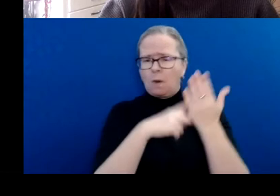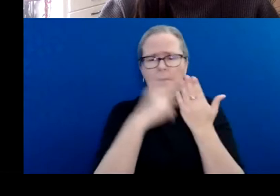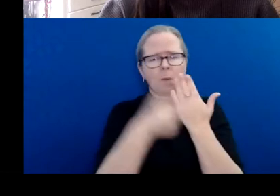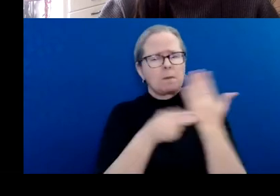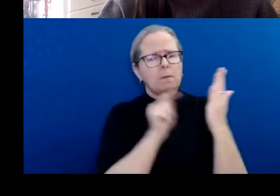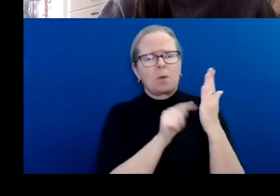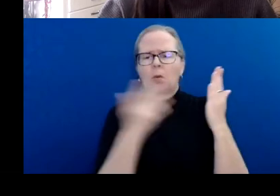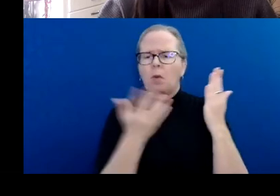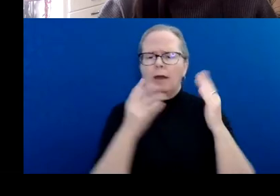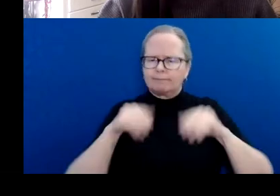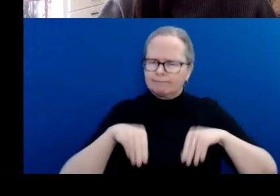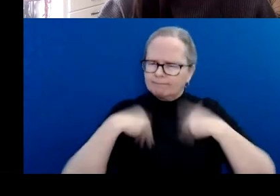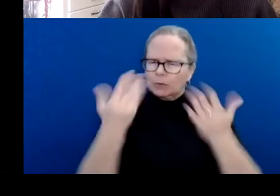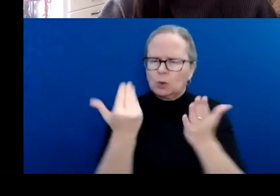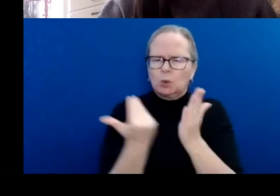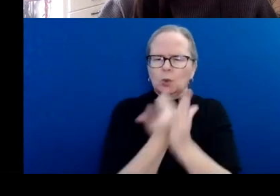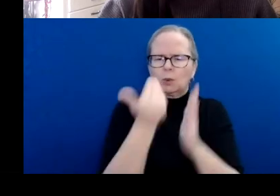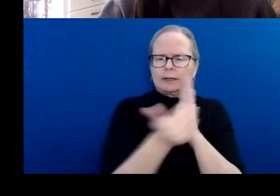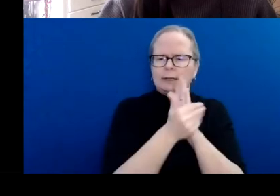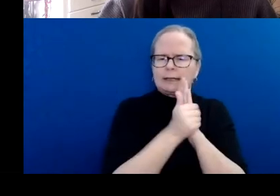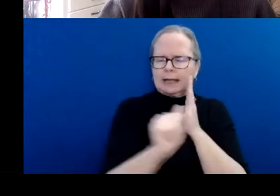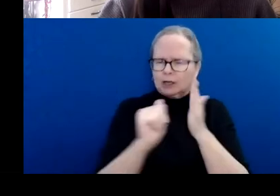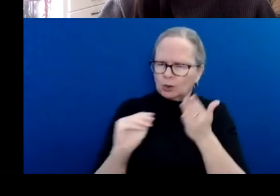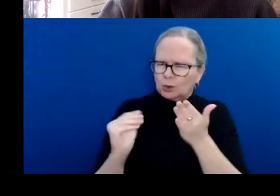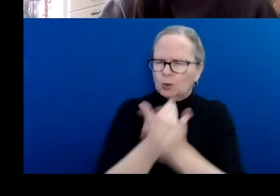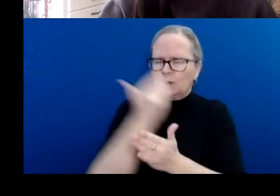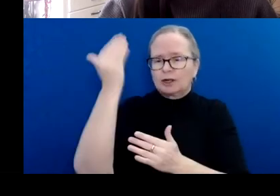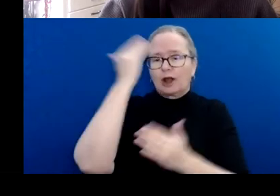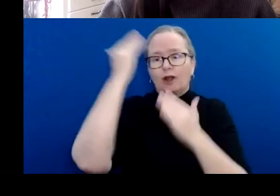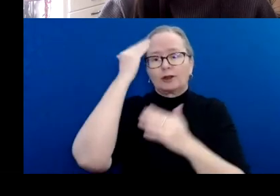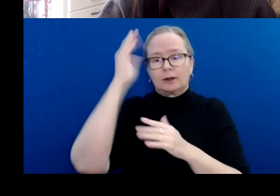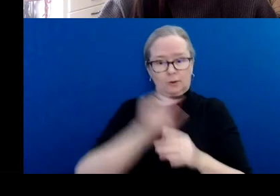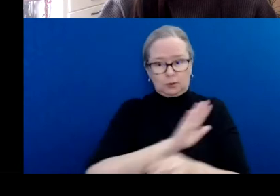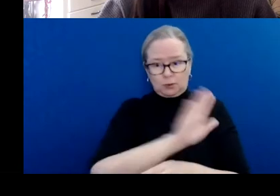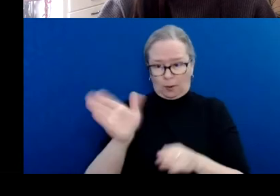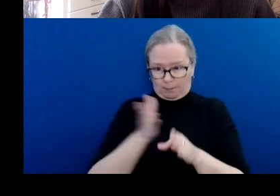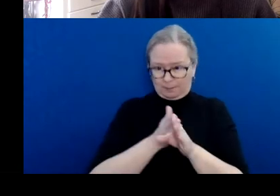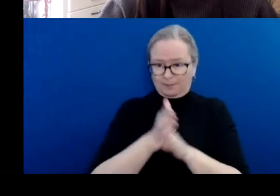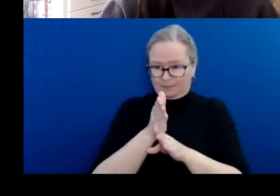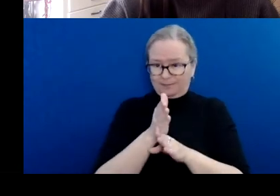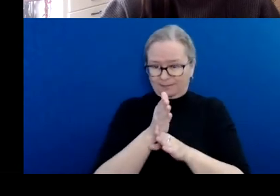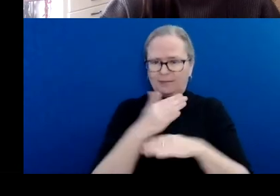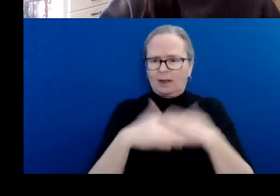and develop artistic practices in Calgary, or Mokinsis.